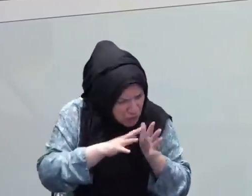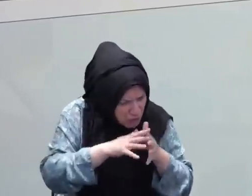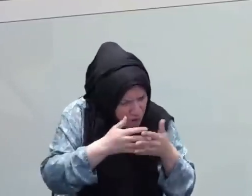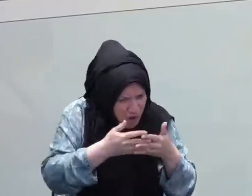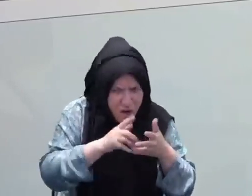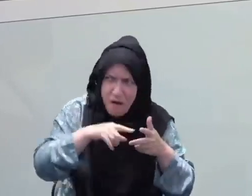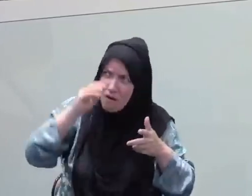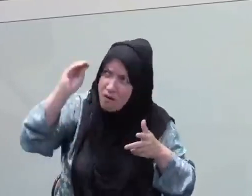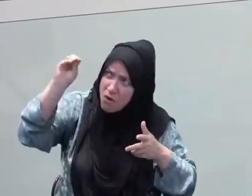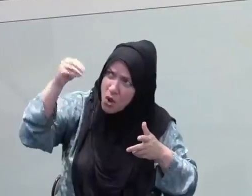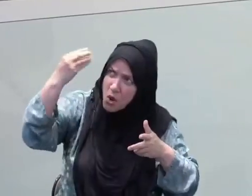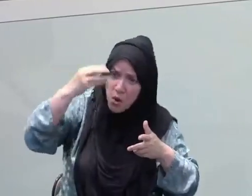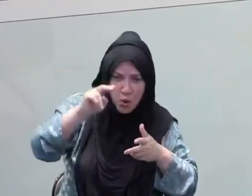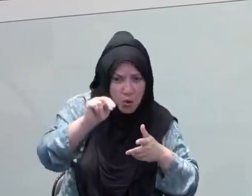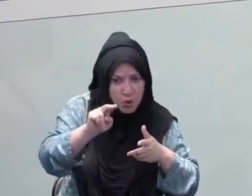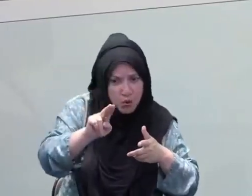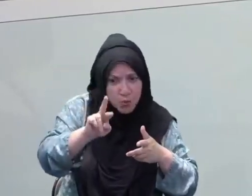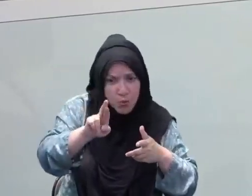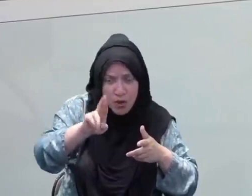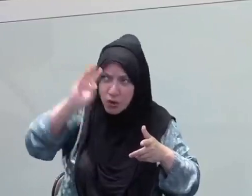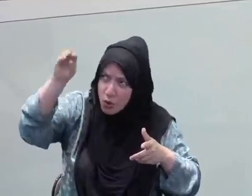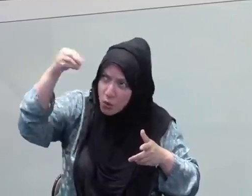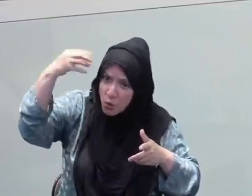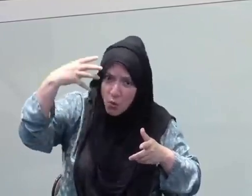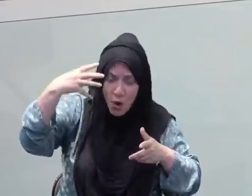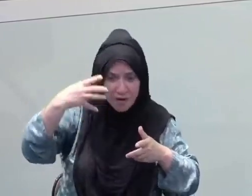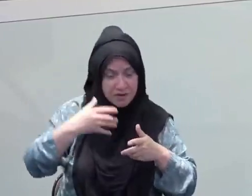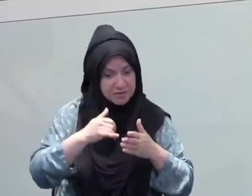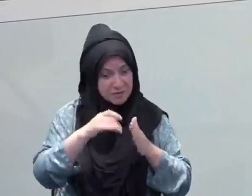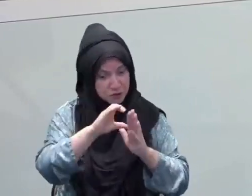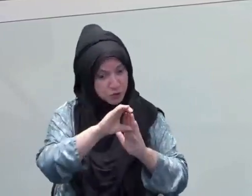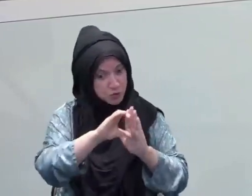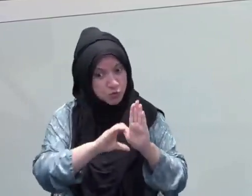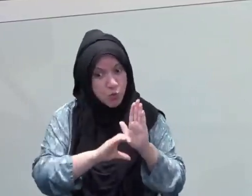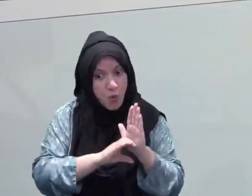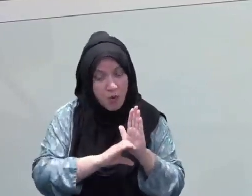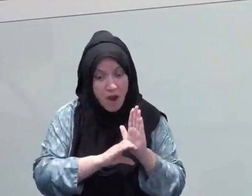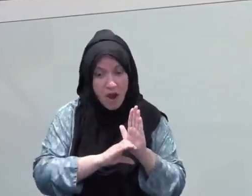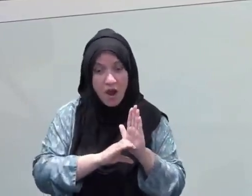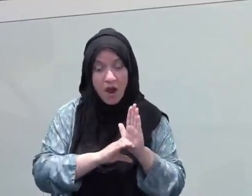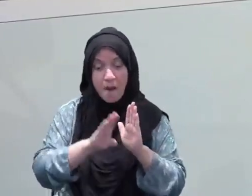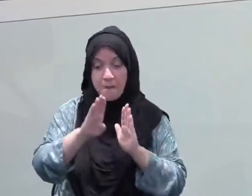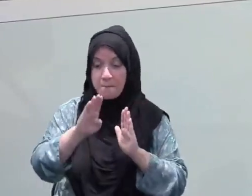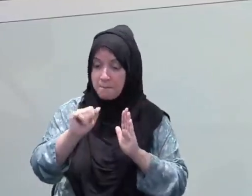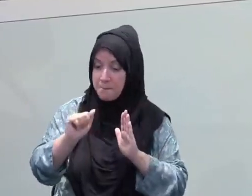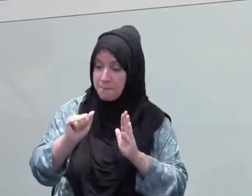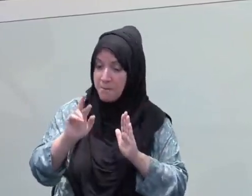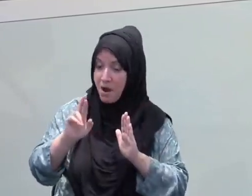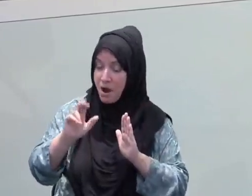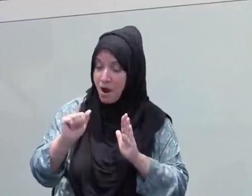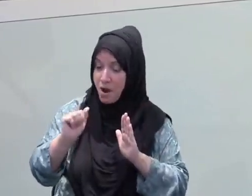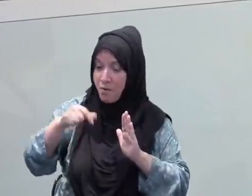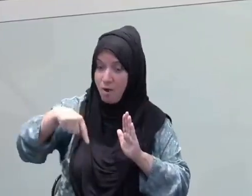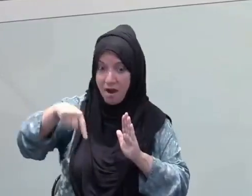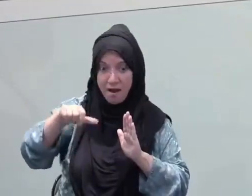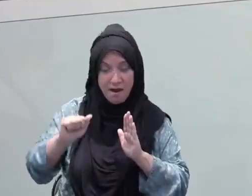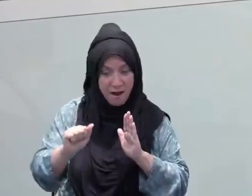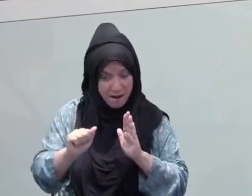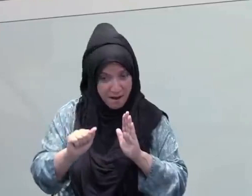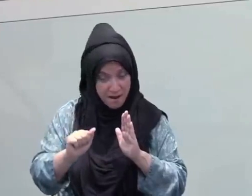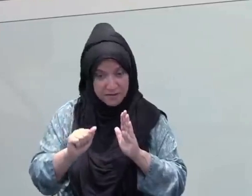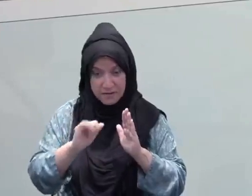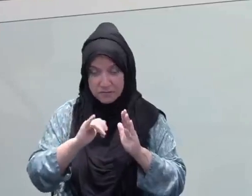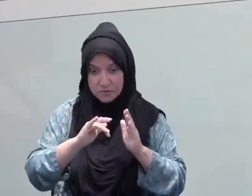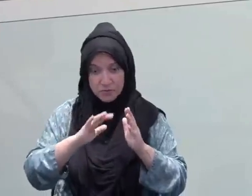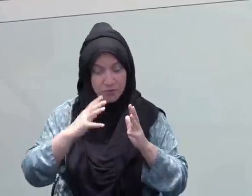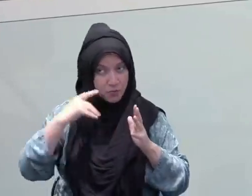Ali Imran and Nisa are not even there yet. So when you're thinking about the nights of Qur'an and what this is going to be like, this is a very new thing for them. And